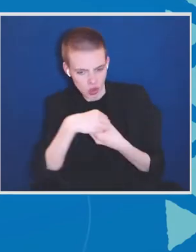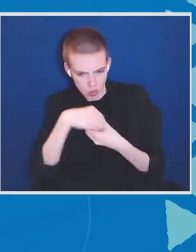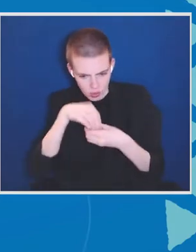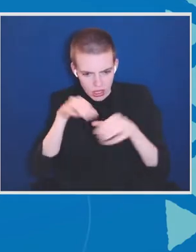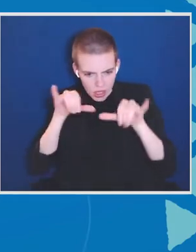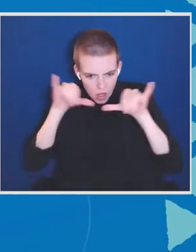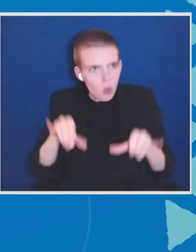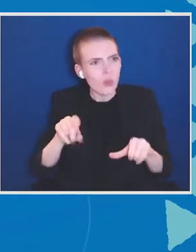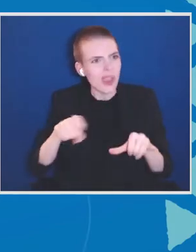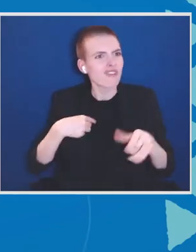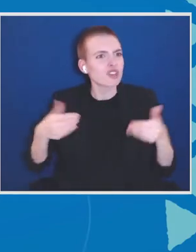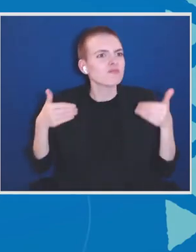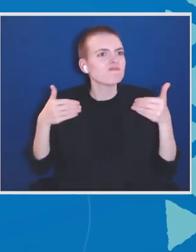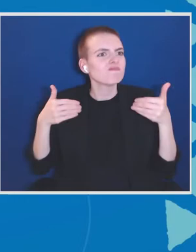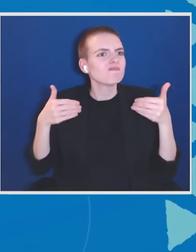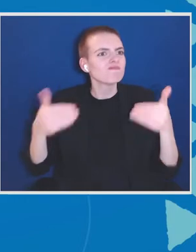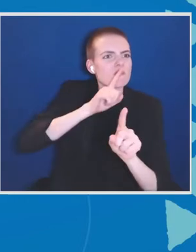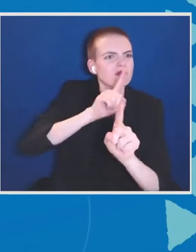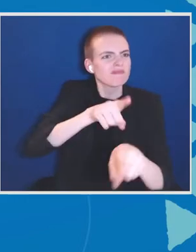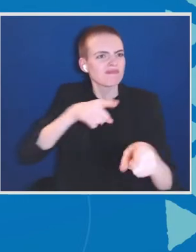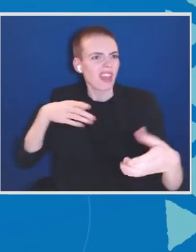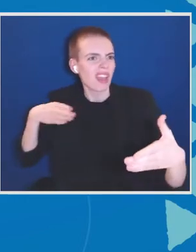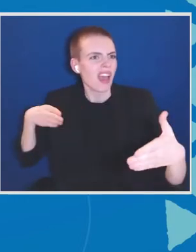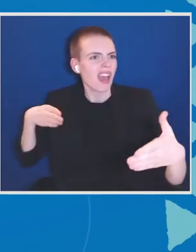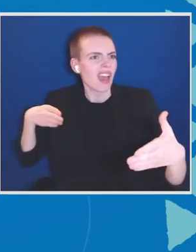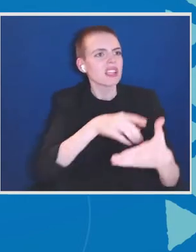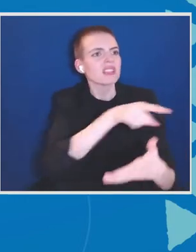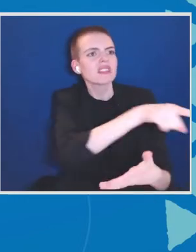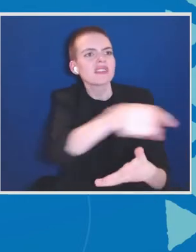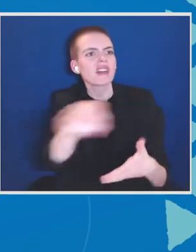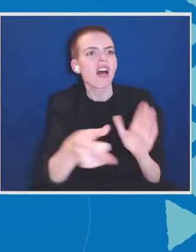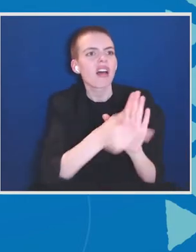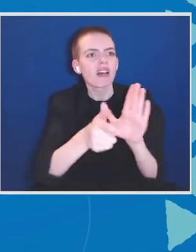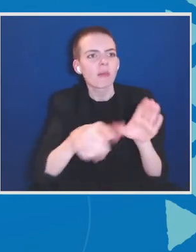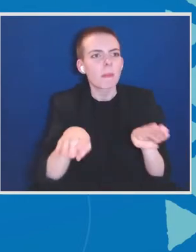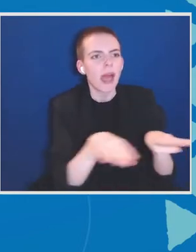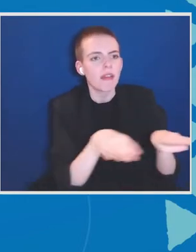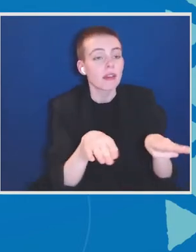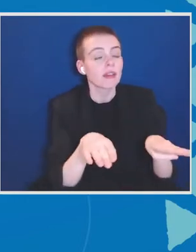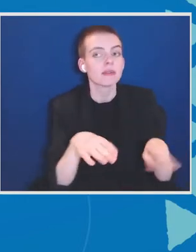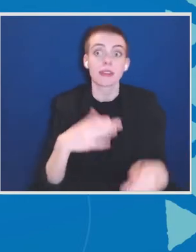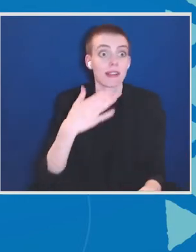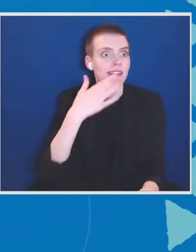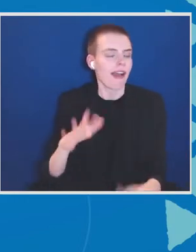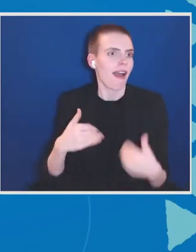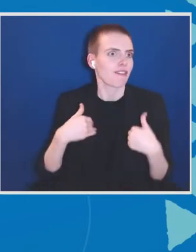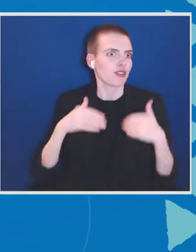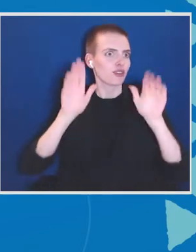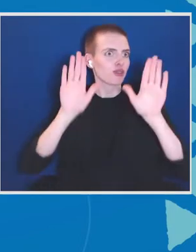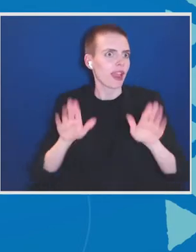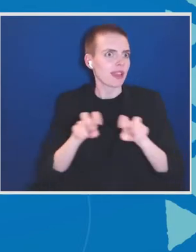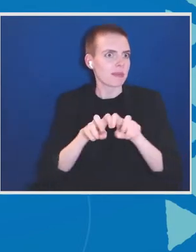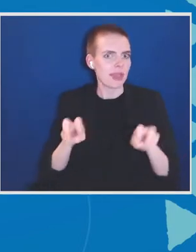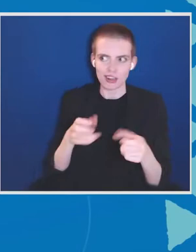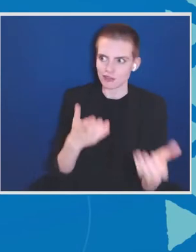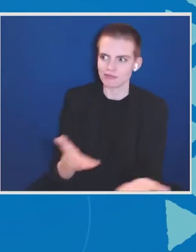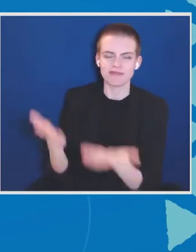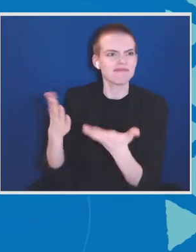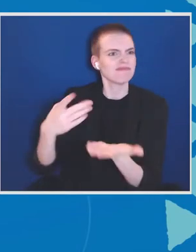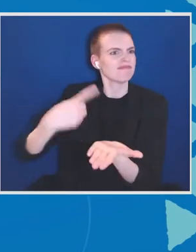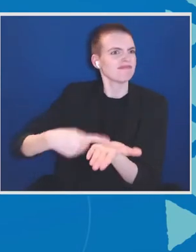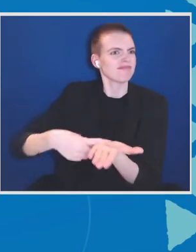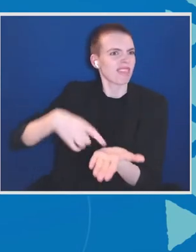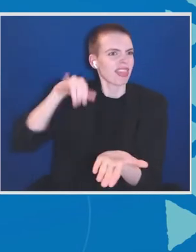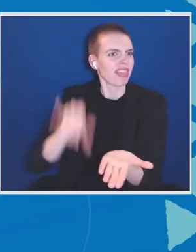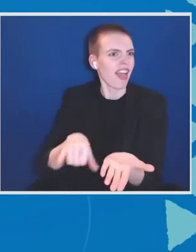to run counter to what's happening out there. Luckily, we have a great panel here to talk about that, and here to lead us through